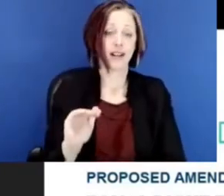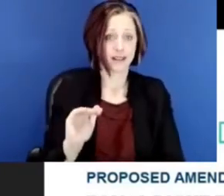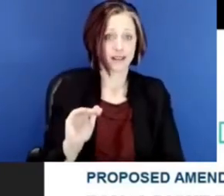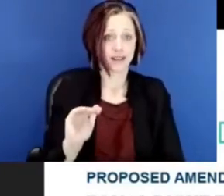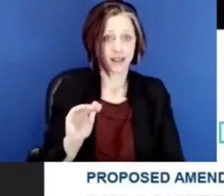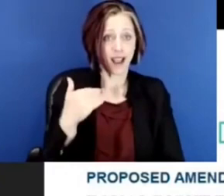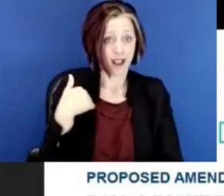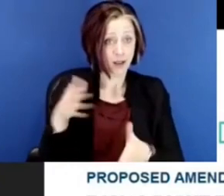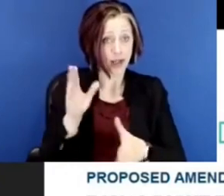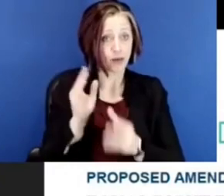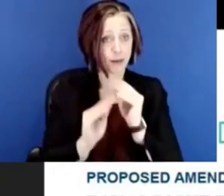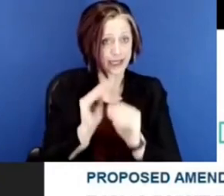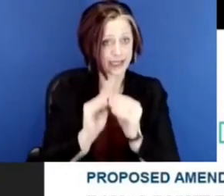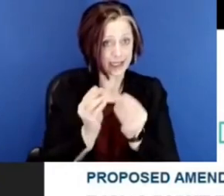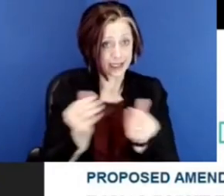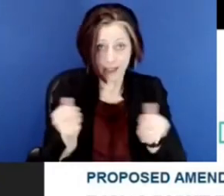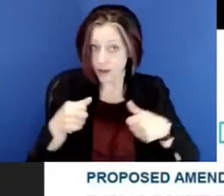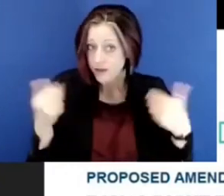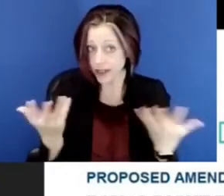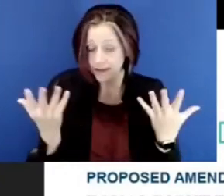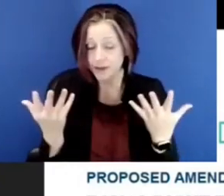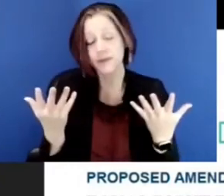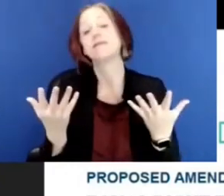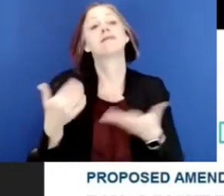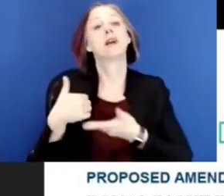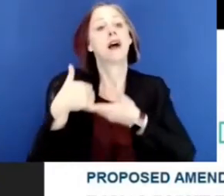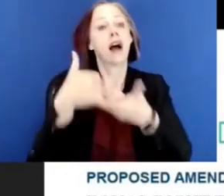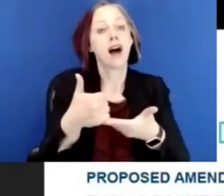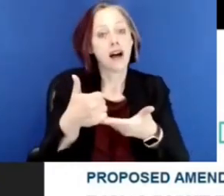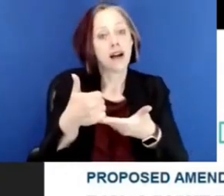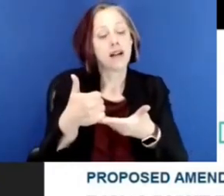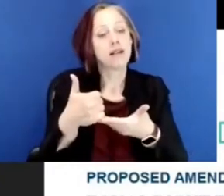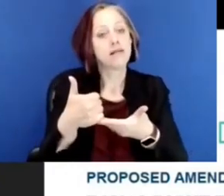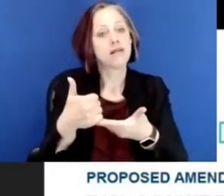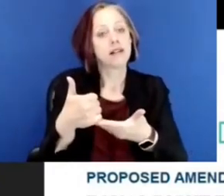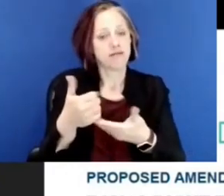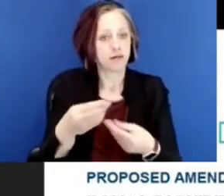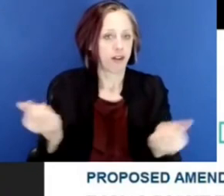remedy which will help vindicate that right.